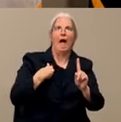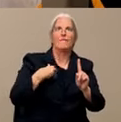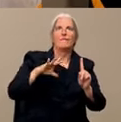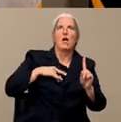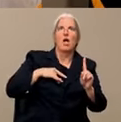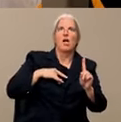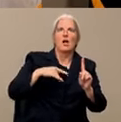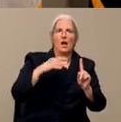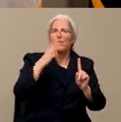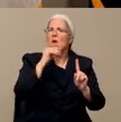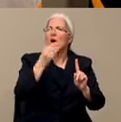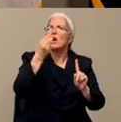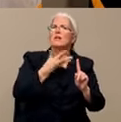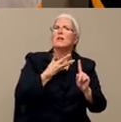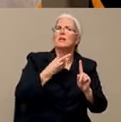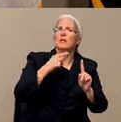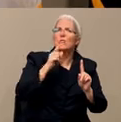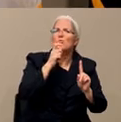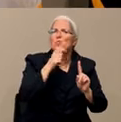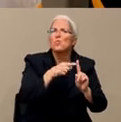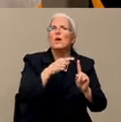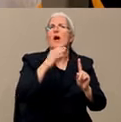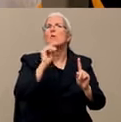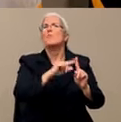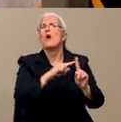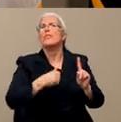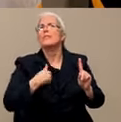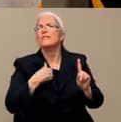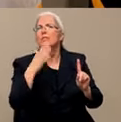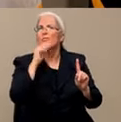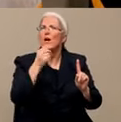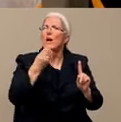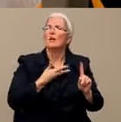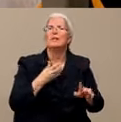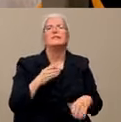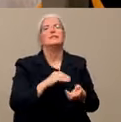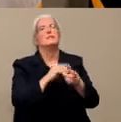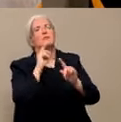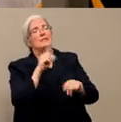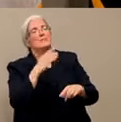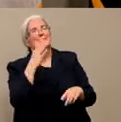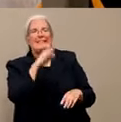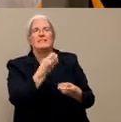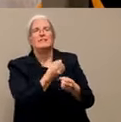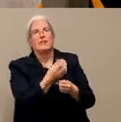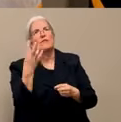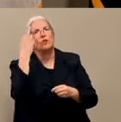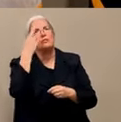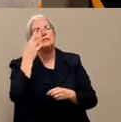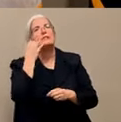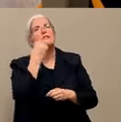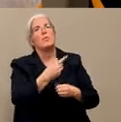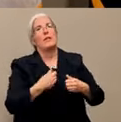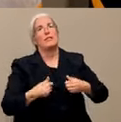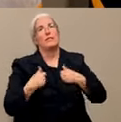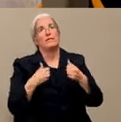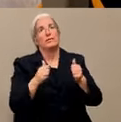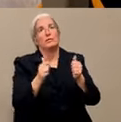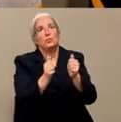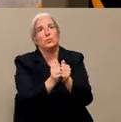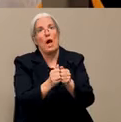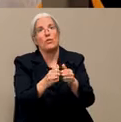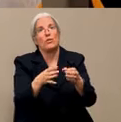with the fact that if you happen to live in a place that doesn't yet have a person who has been